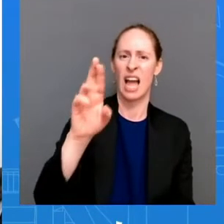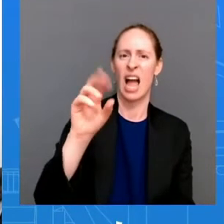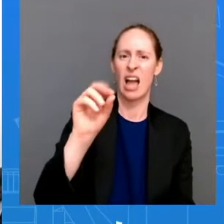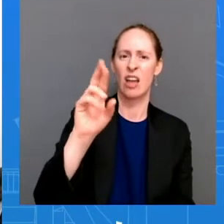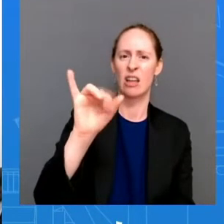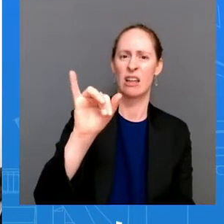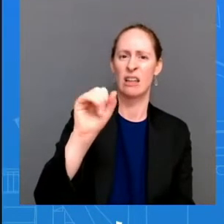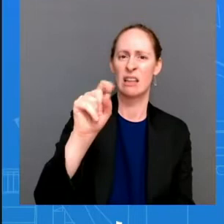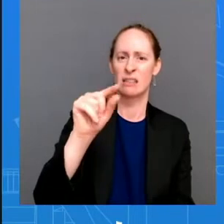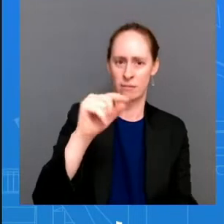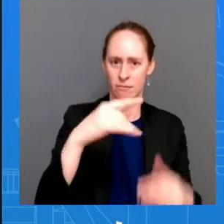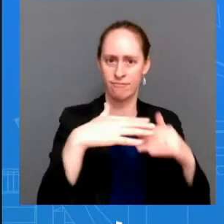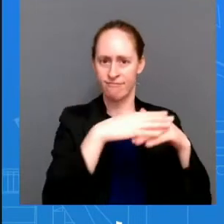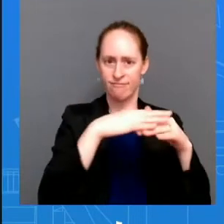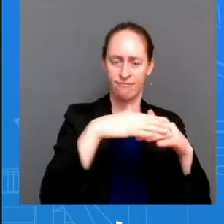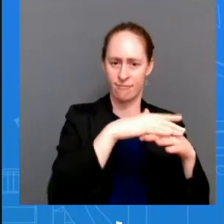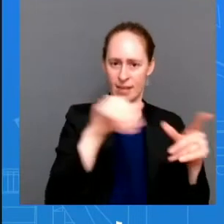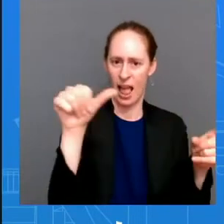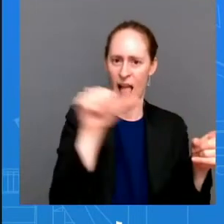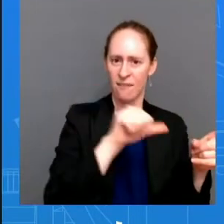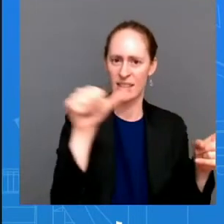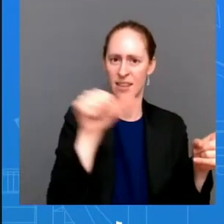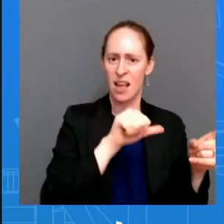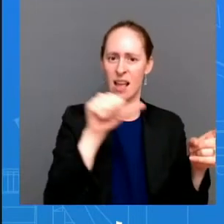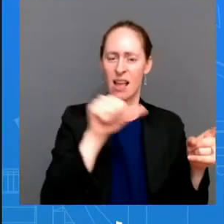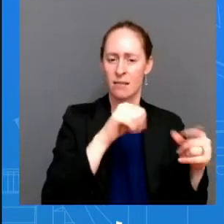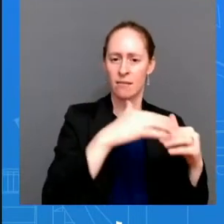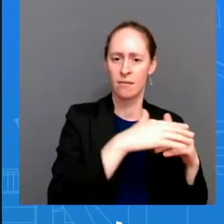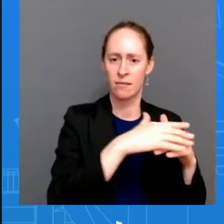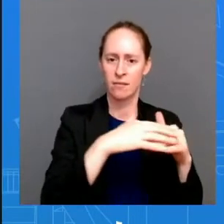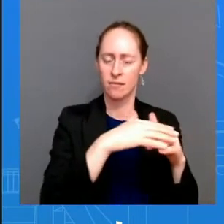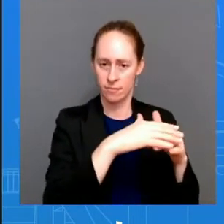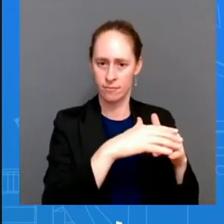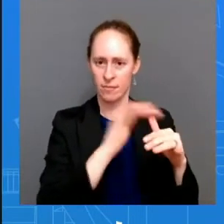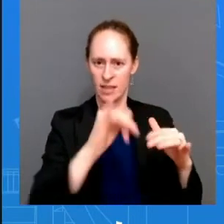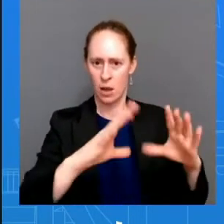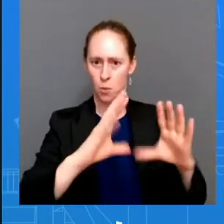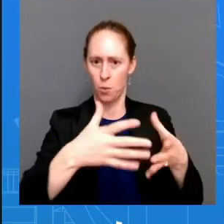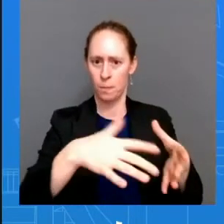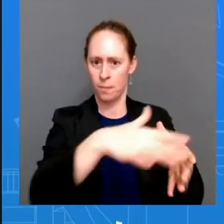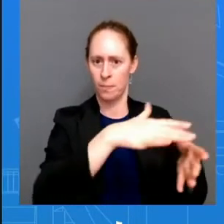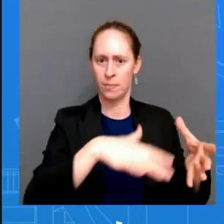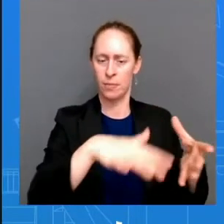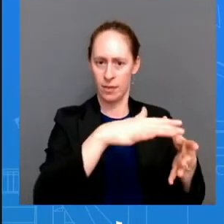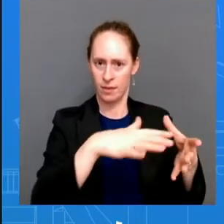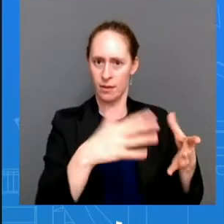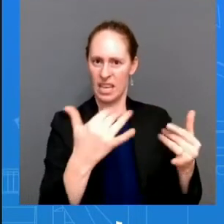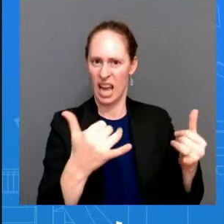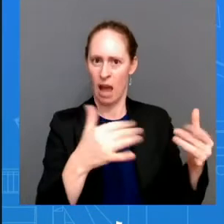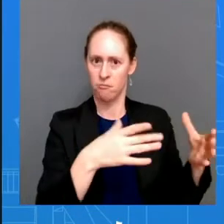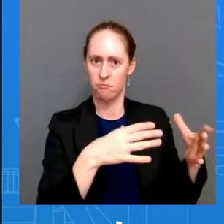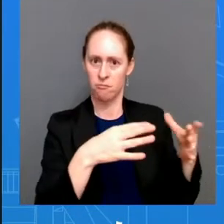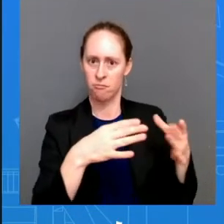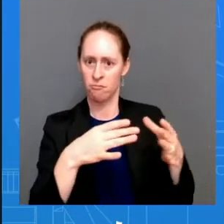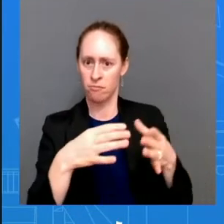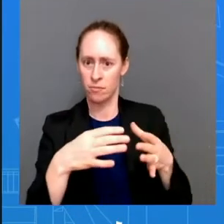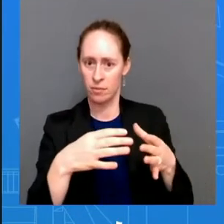afghanistan oh i um kirby got this question yesterday i don't have anything more to add on on the haqqani network